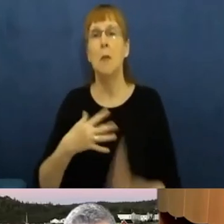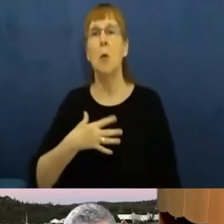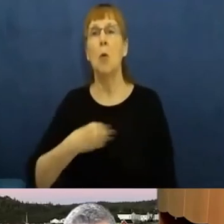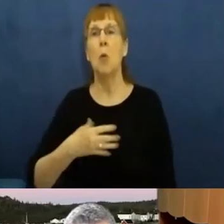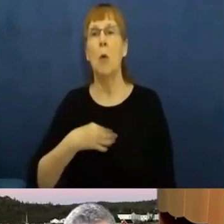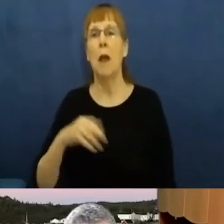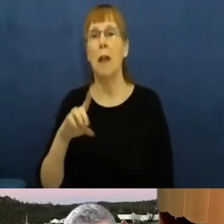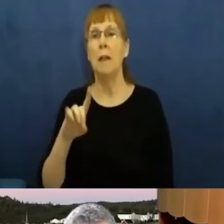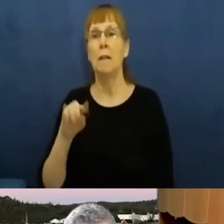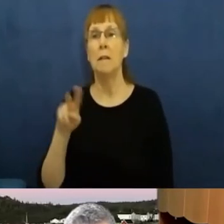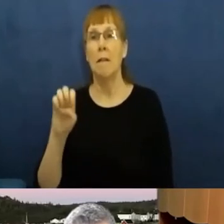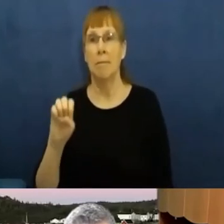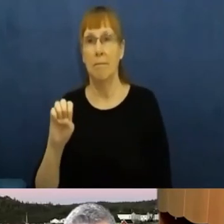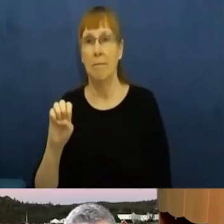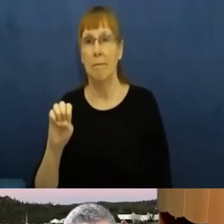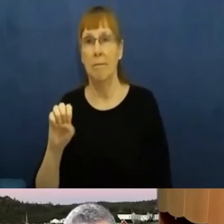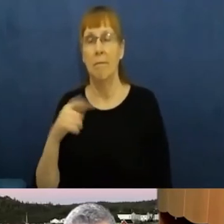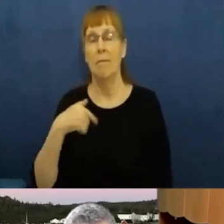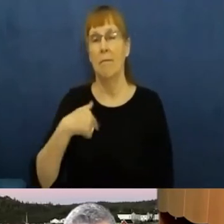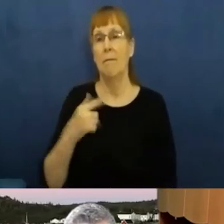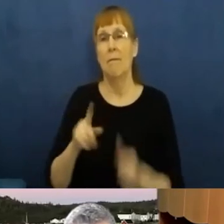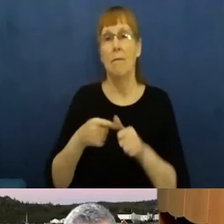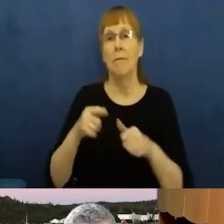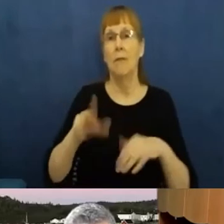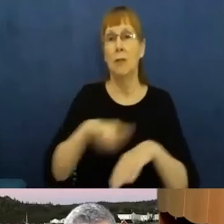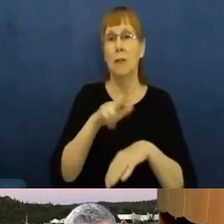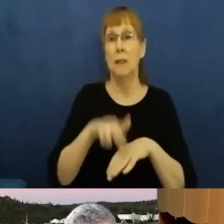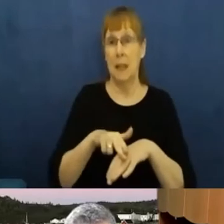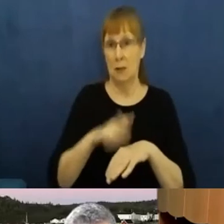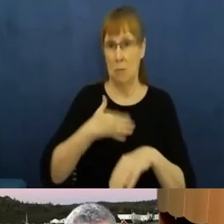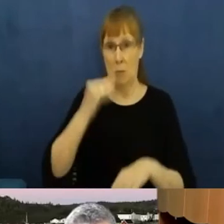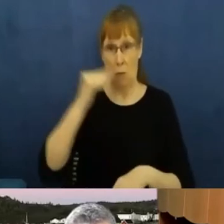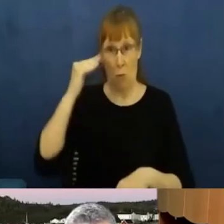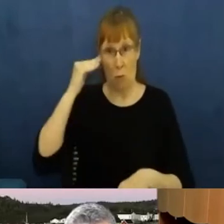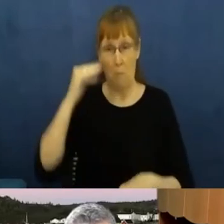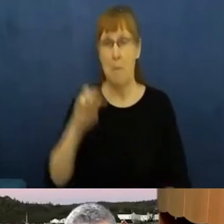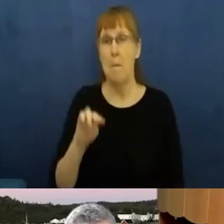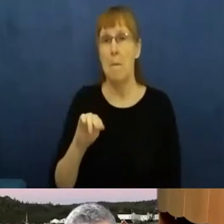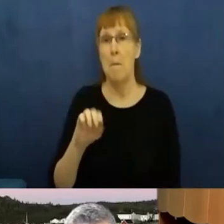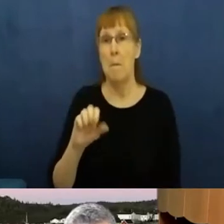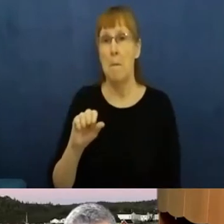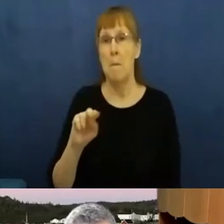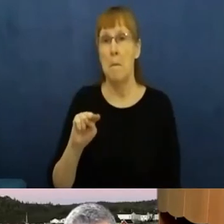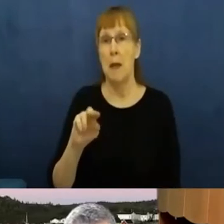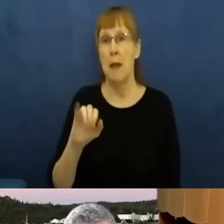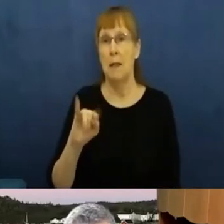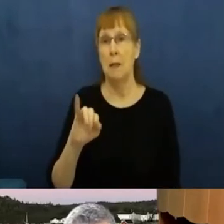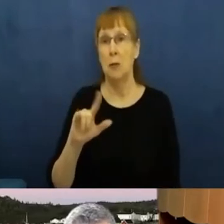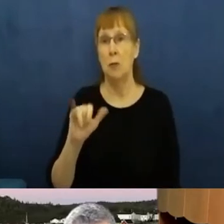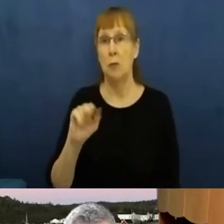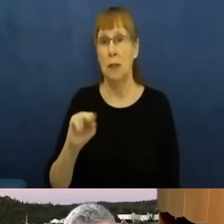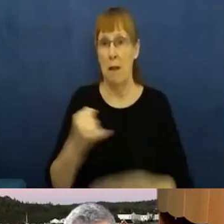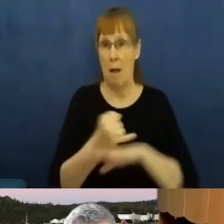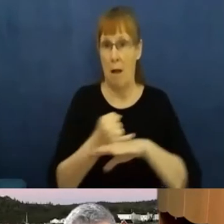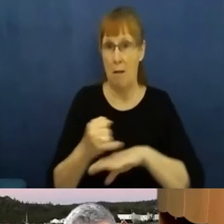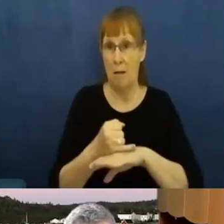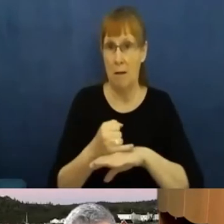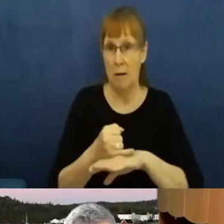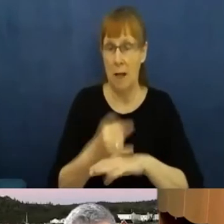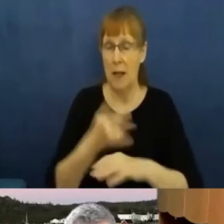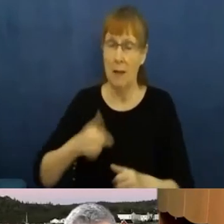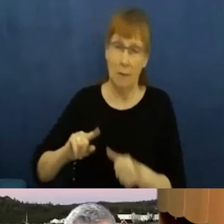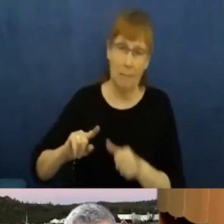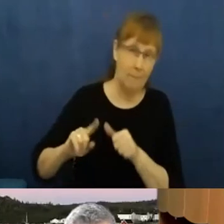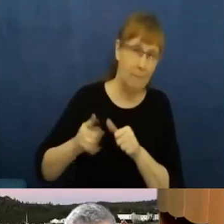the Wukwemekong First Nation on Manitoulin Island. And as mentioned, I was very honored to be one of that first cohort